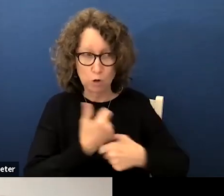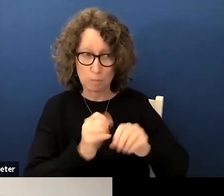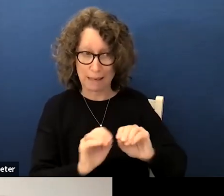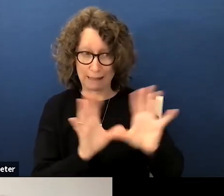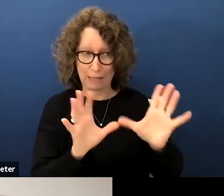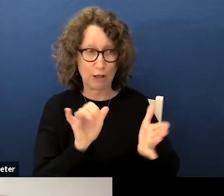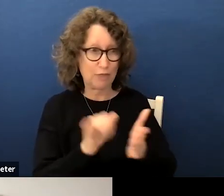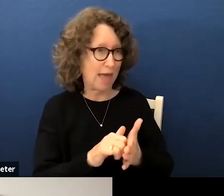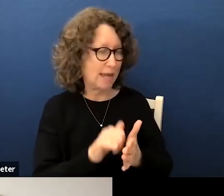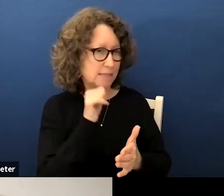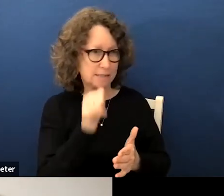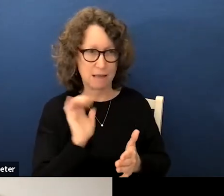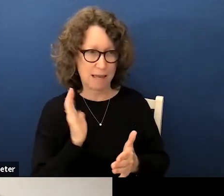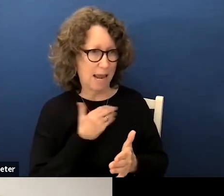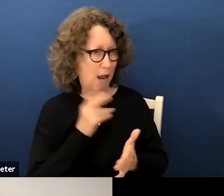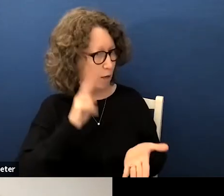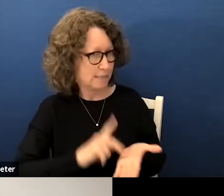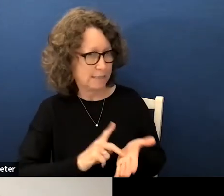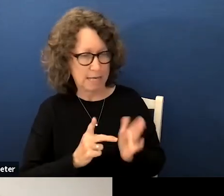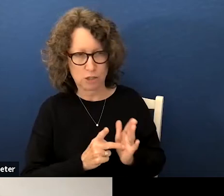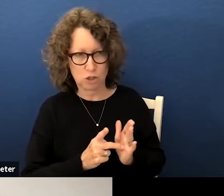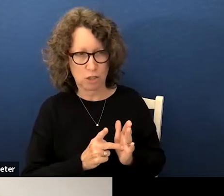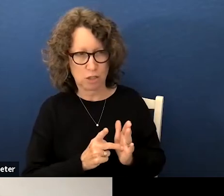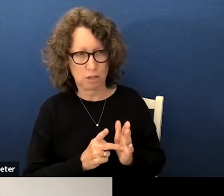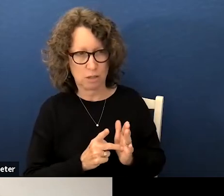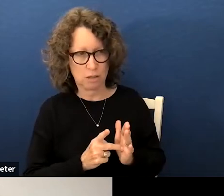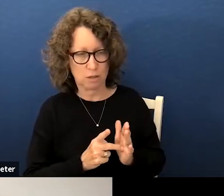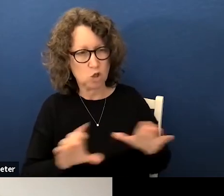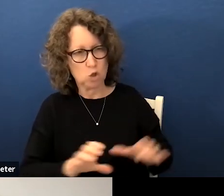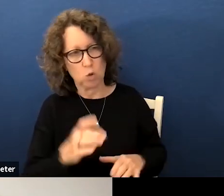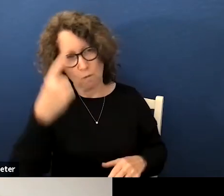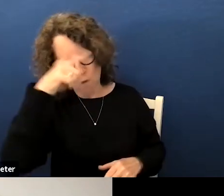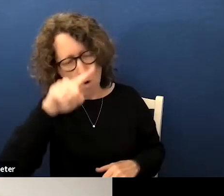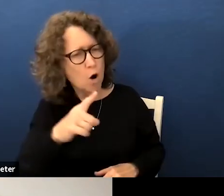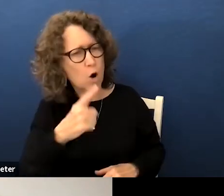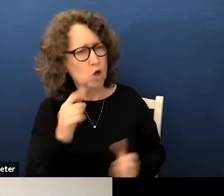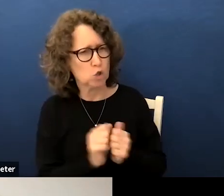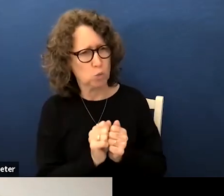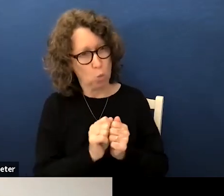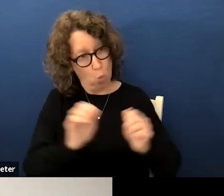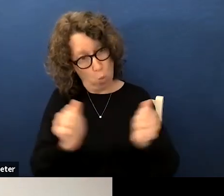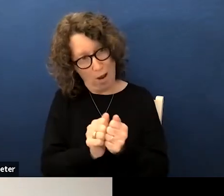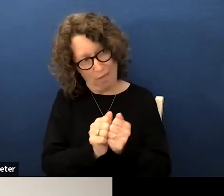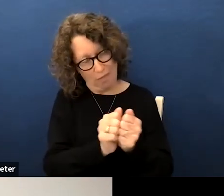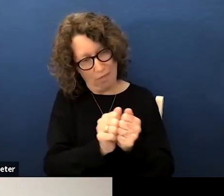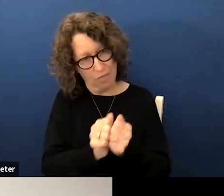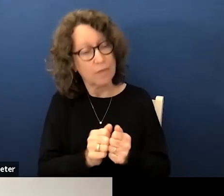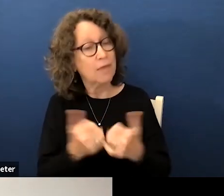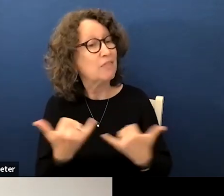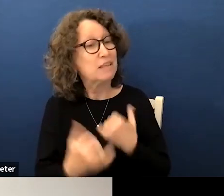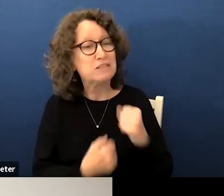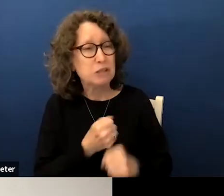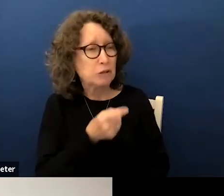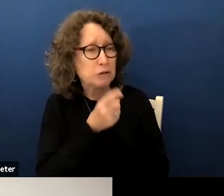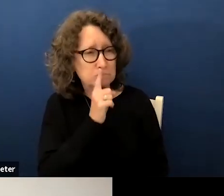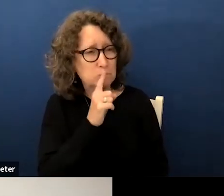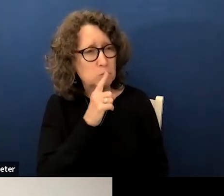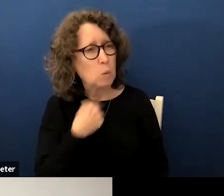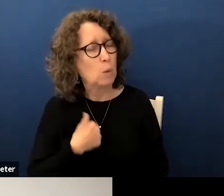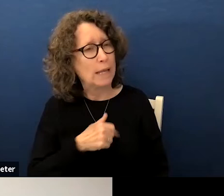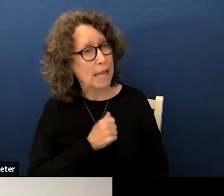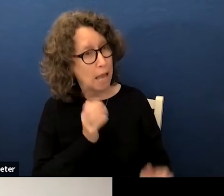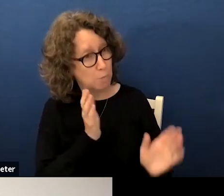that that is not at all the intention uh do we don't also have to do it this year but we can